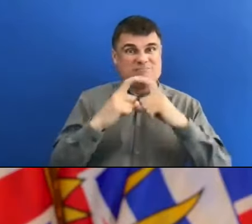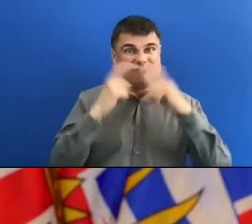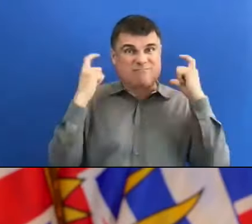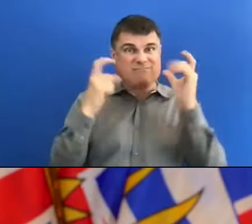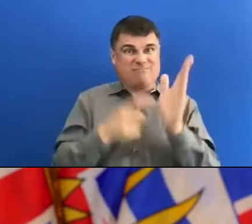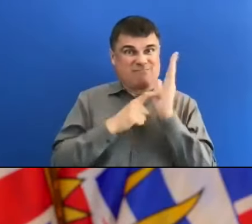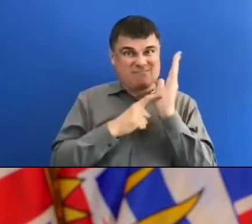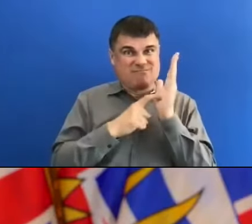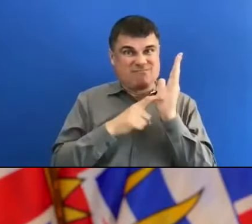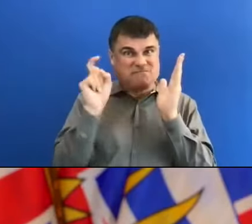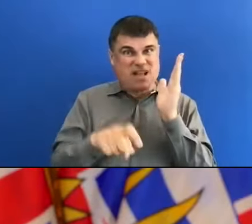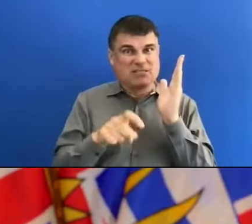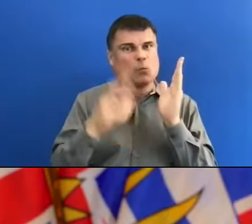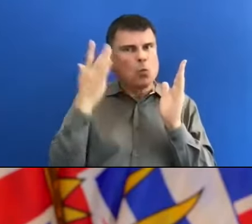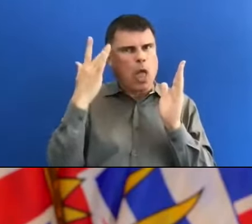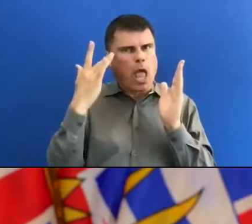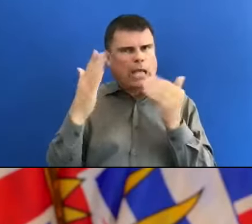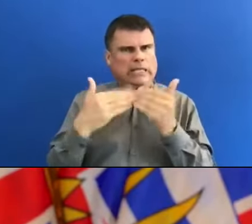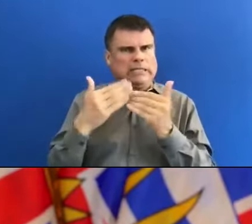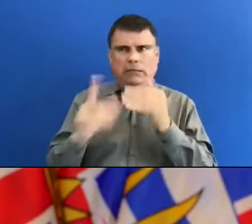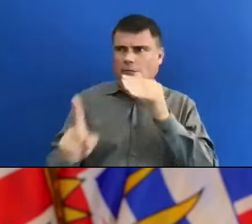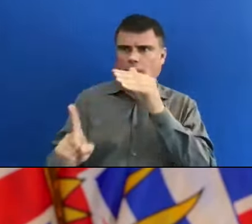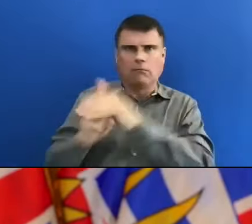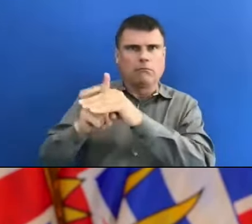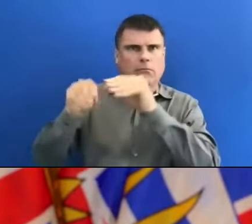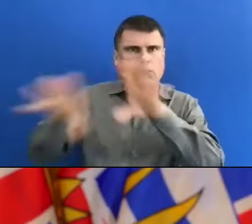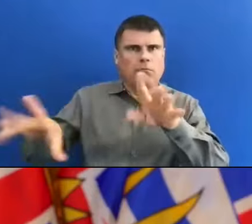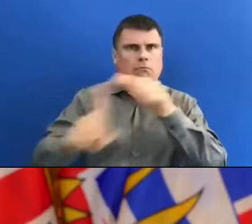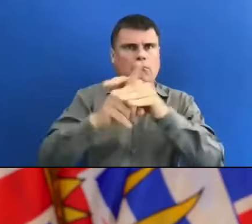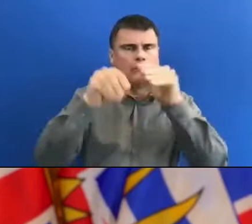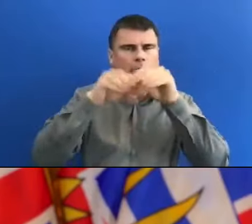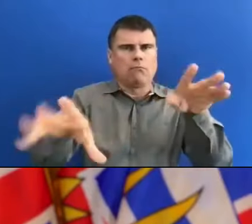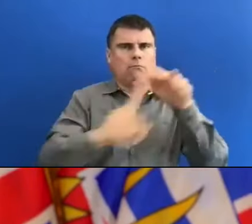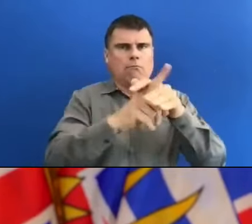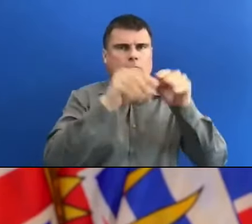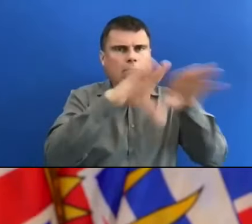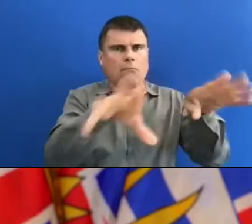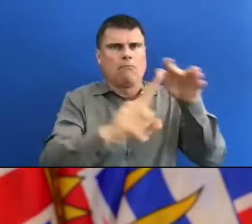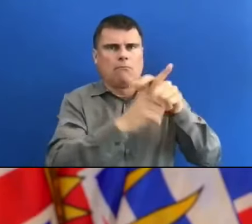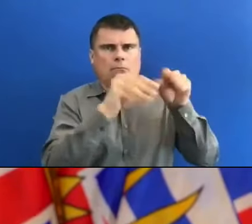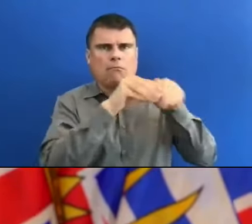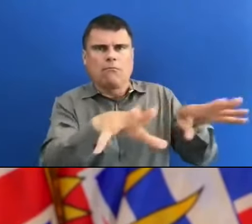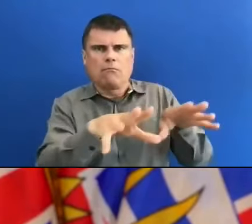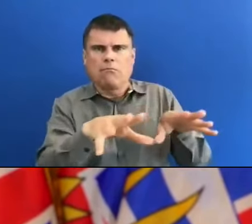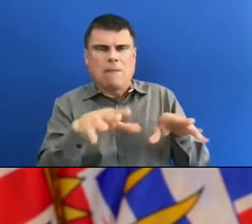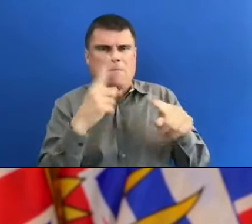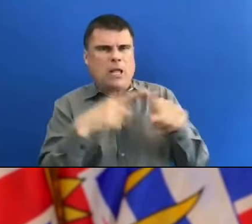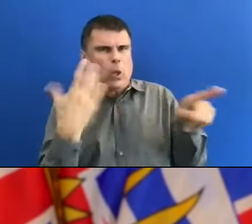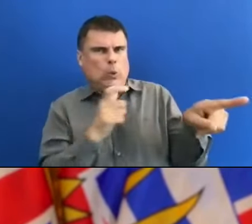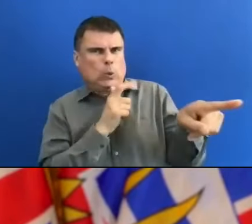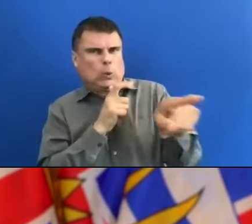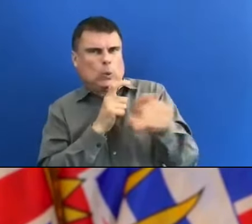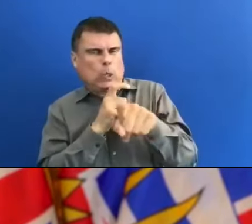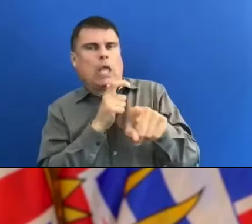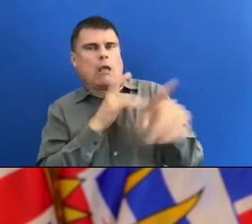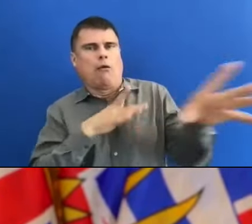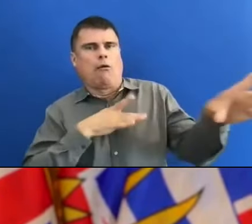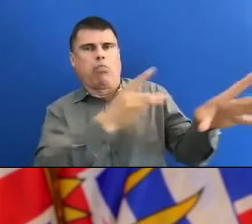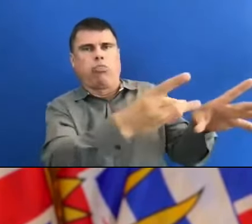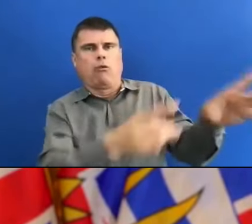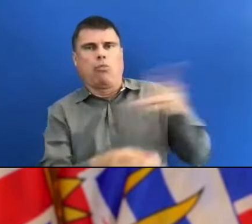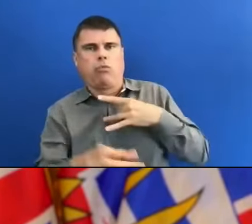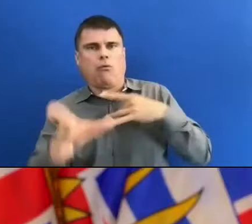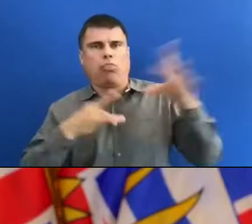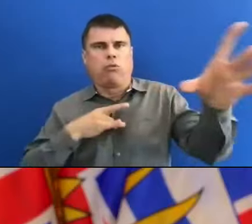widespread transmission in the community and we didn't know who was at risk and who wasn't. It was very difficult to tell. And that's how we